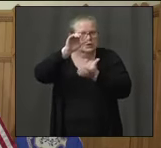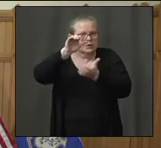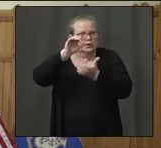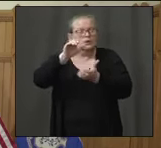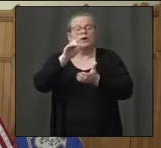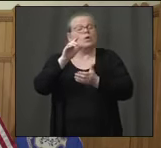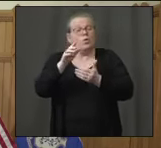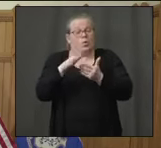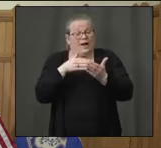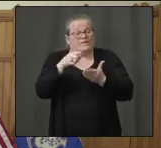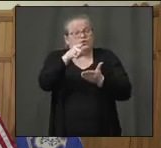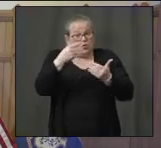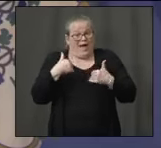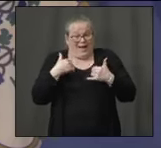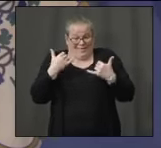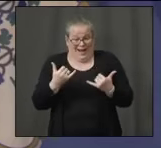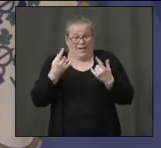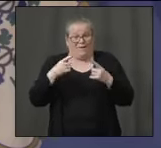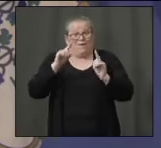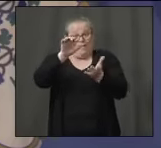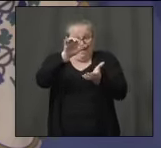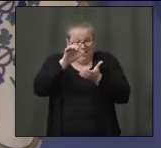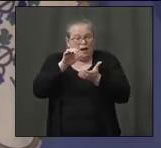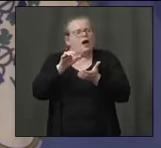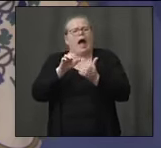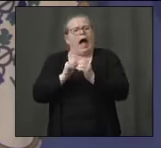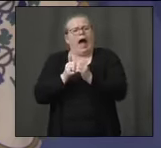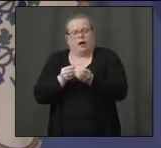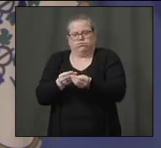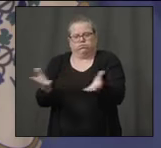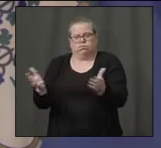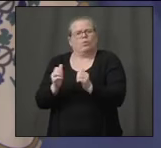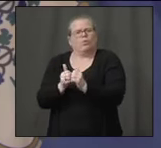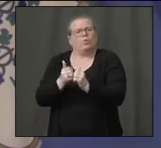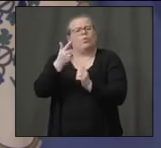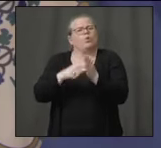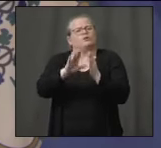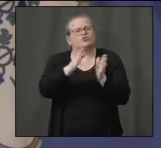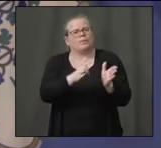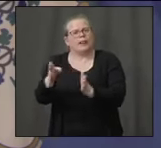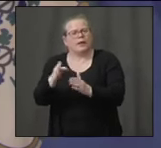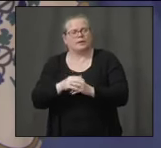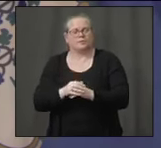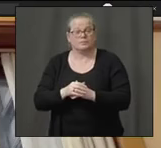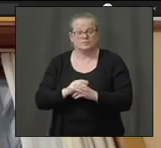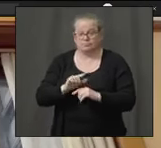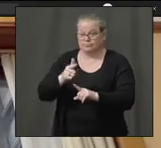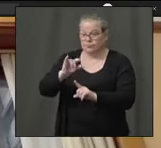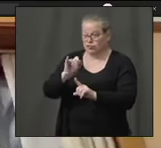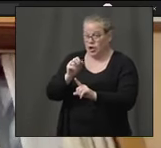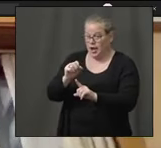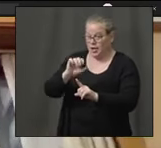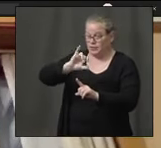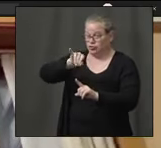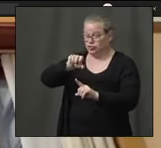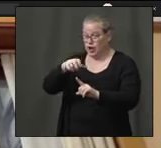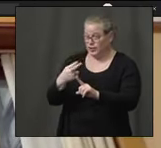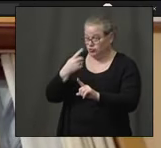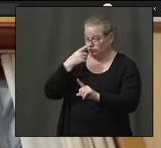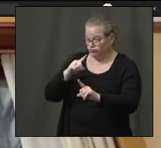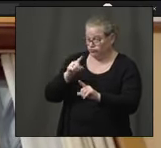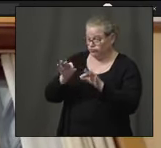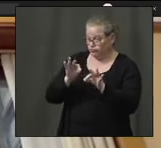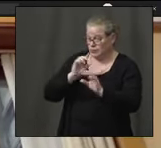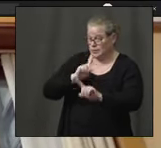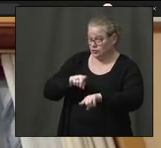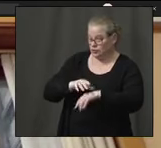have gotten in? Want to take that, Josh? Sure. Yeah, as the Governor mentioned at the top, you know, we've received